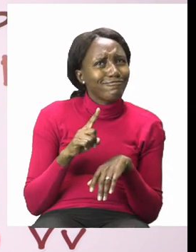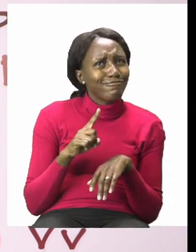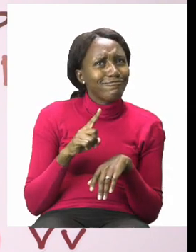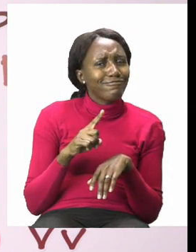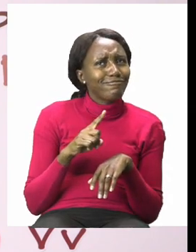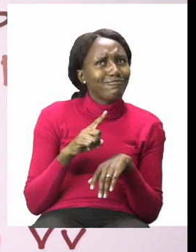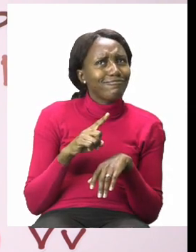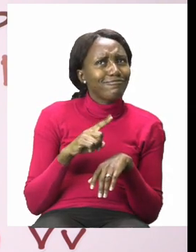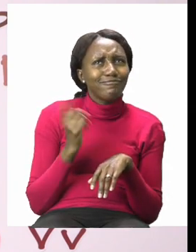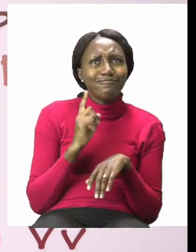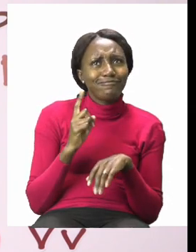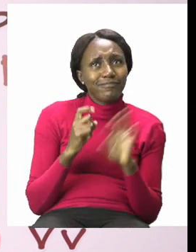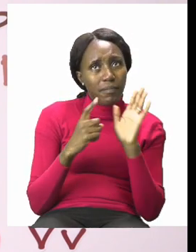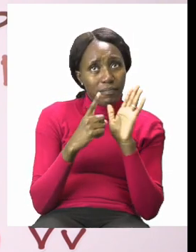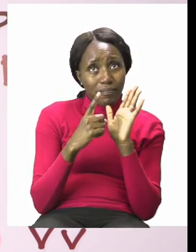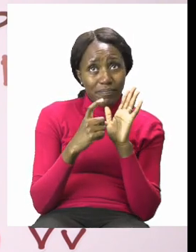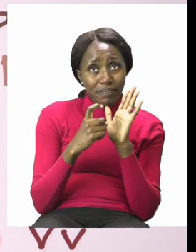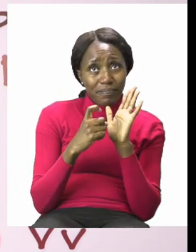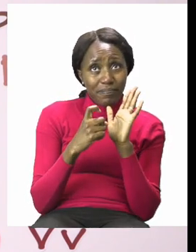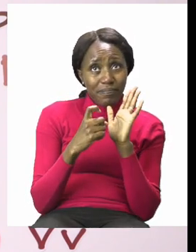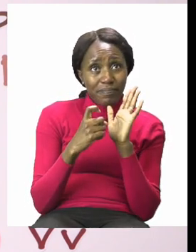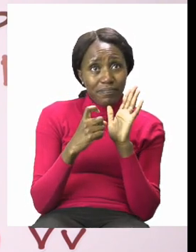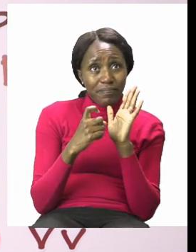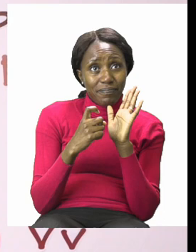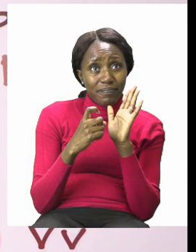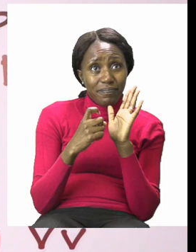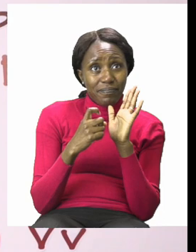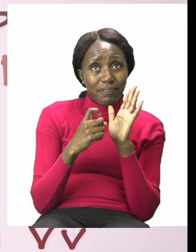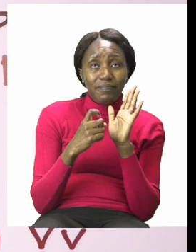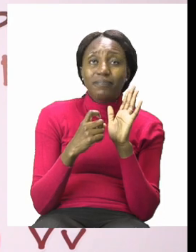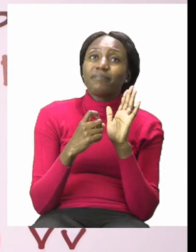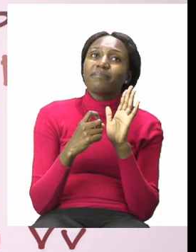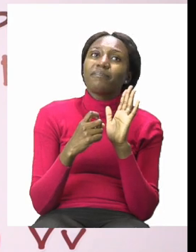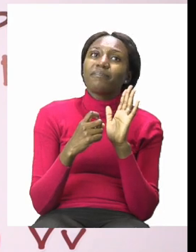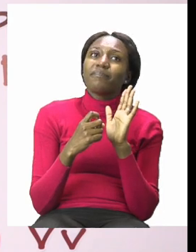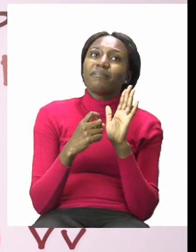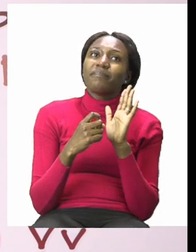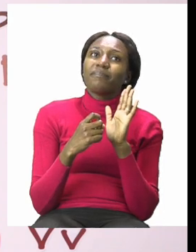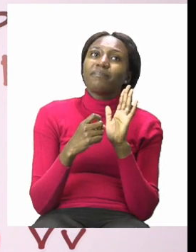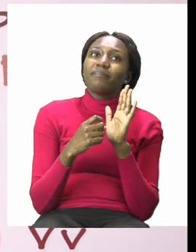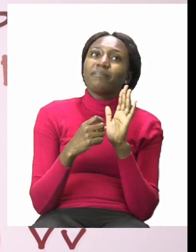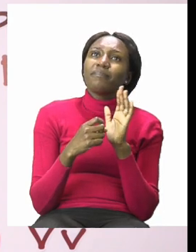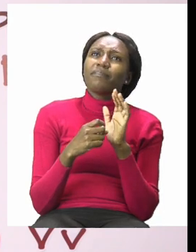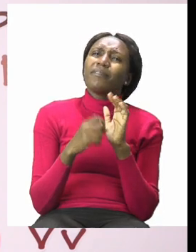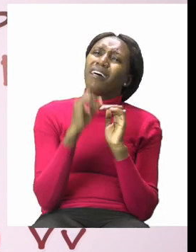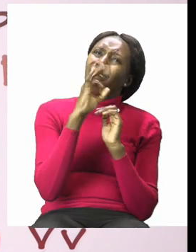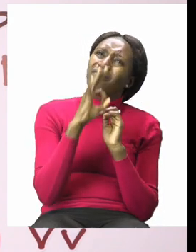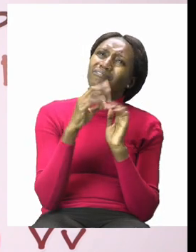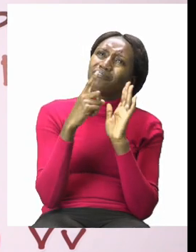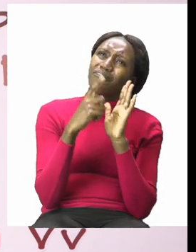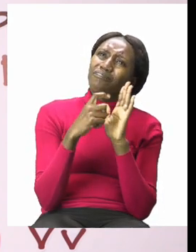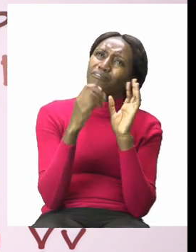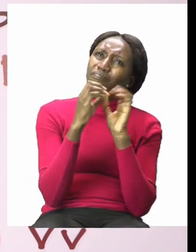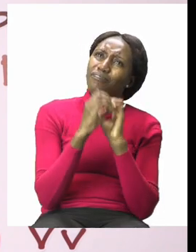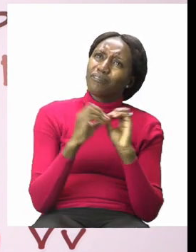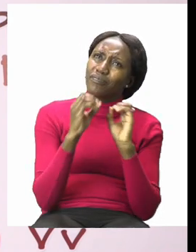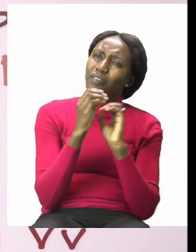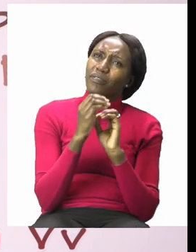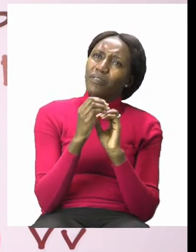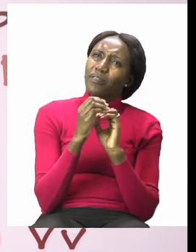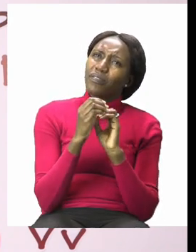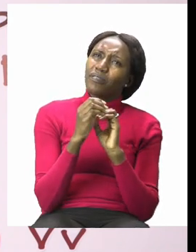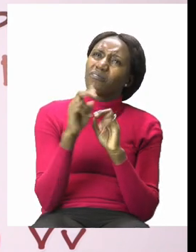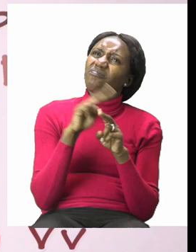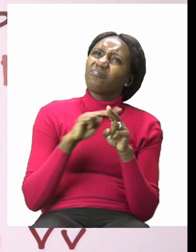need to sanitize. So let us take our sanitizer. Remember if you don't have sanitizer that's okay